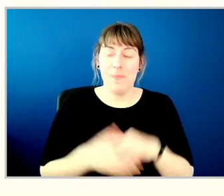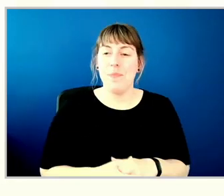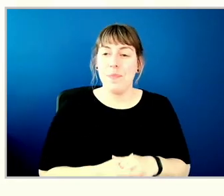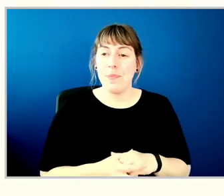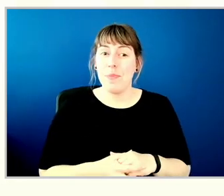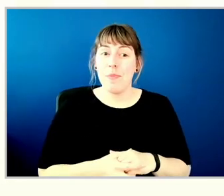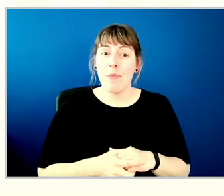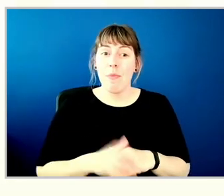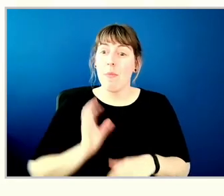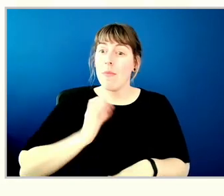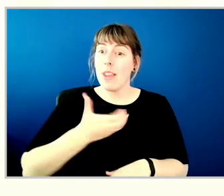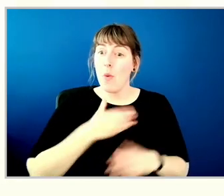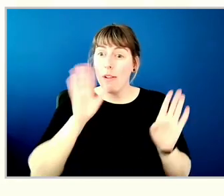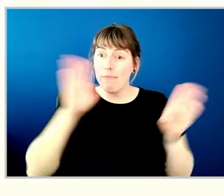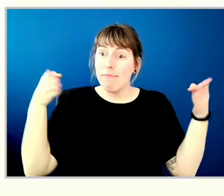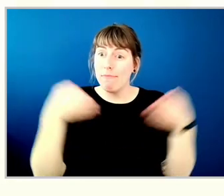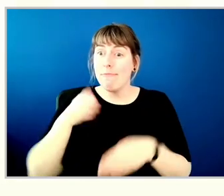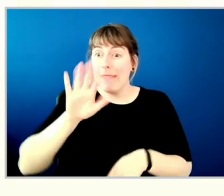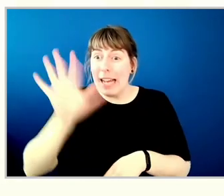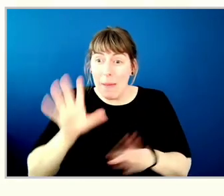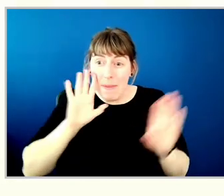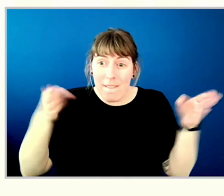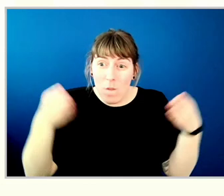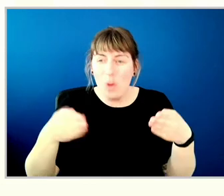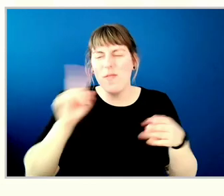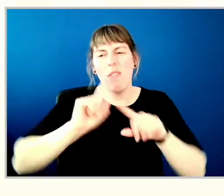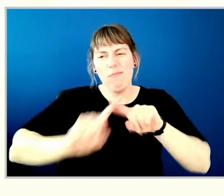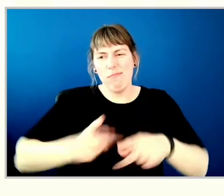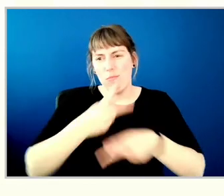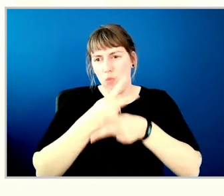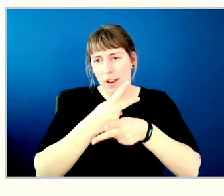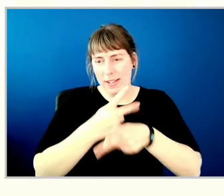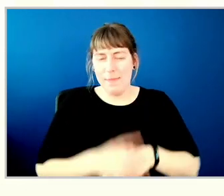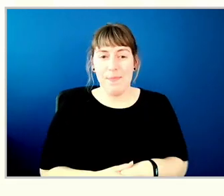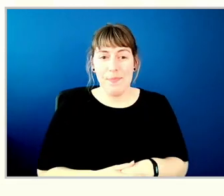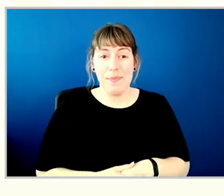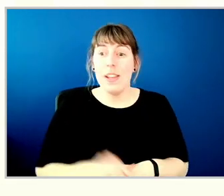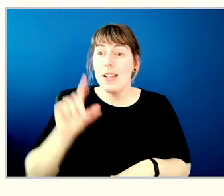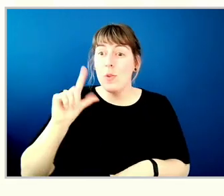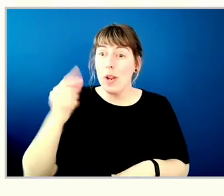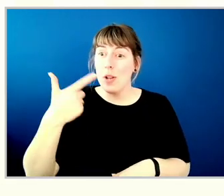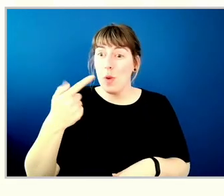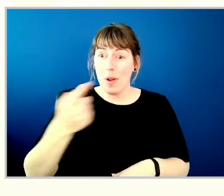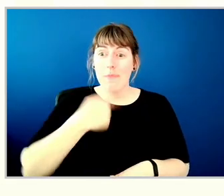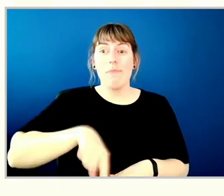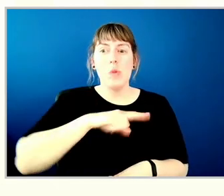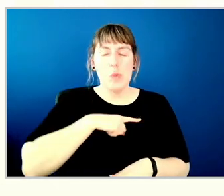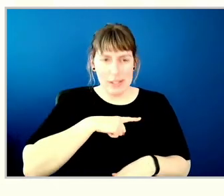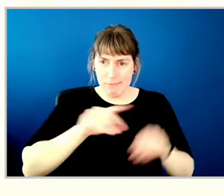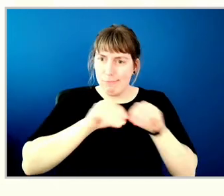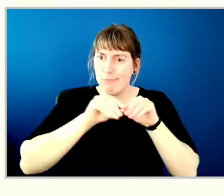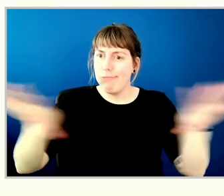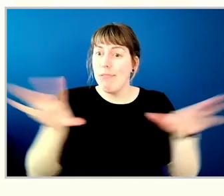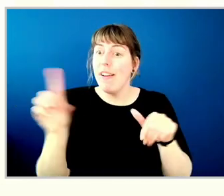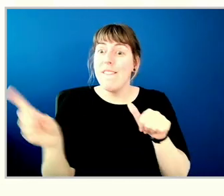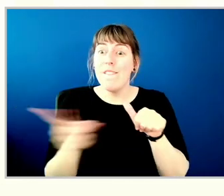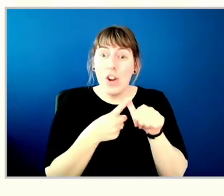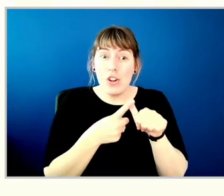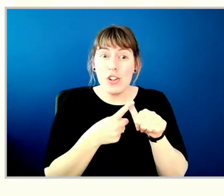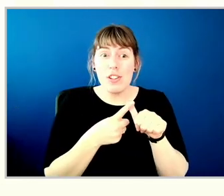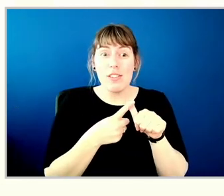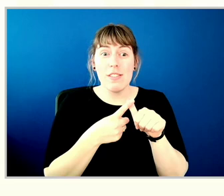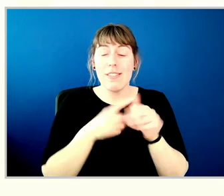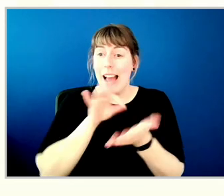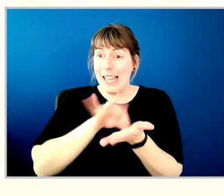PlanetWise climate focused financial products. In 2021, we also released the first comprehensive accounting